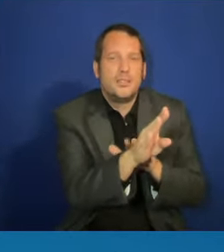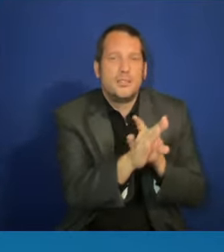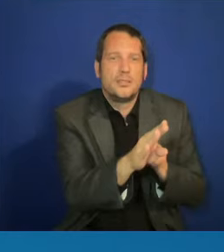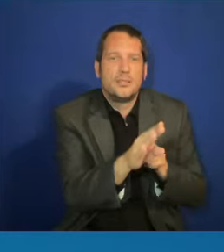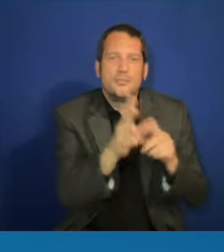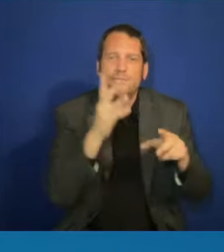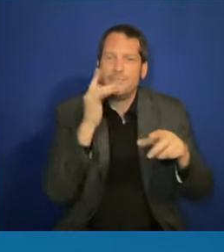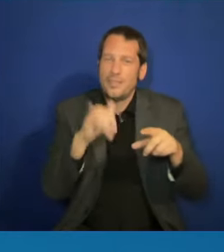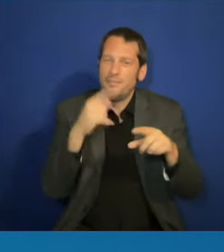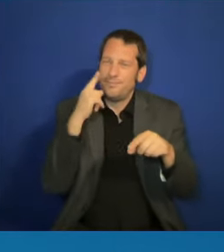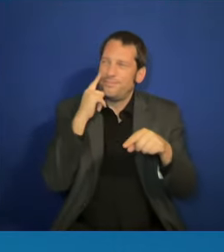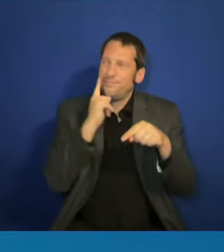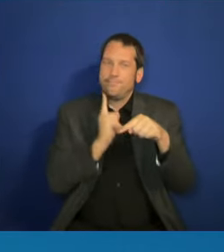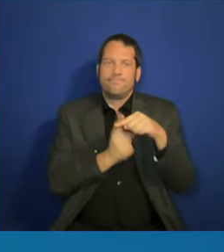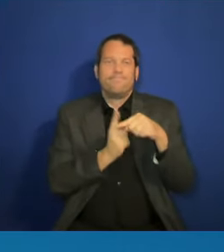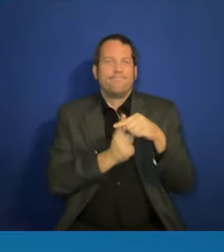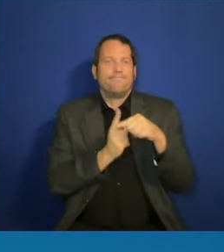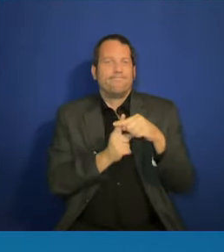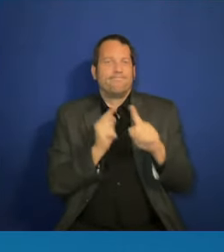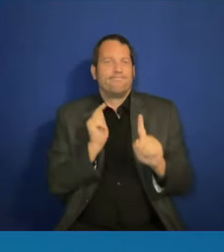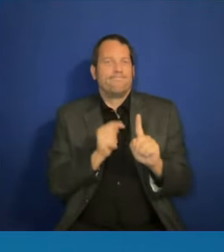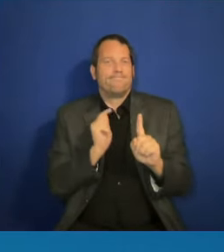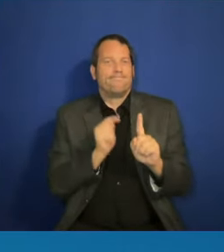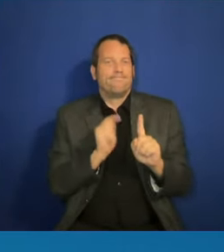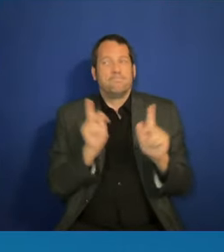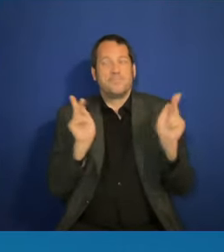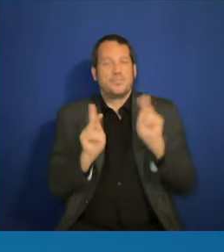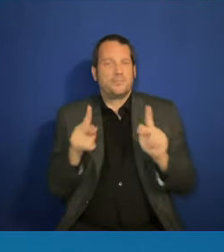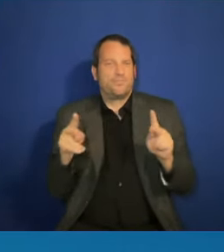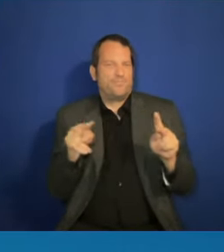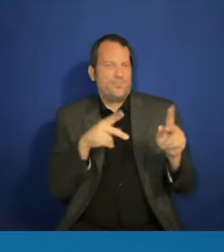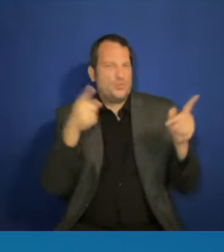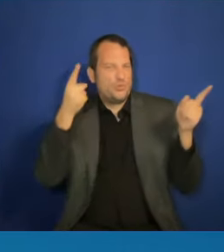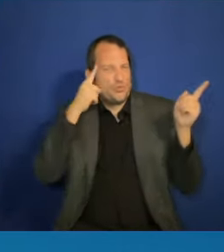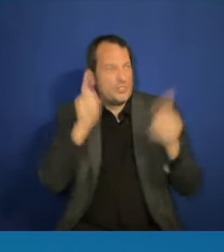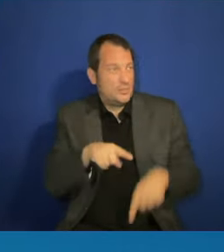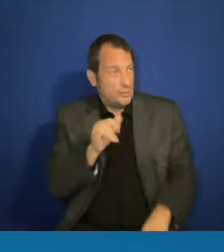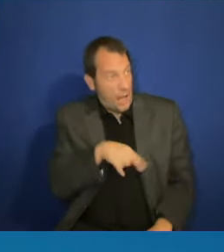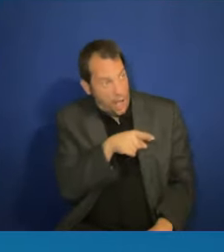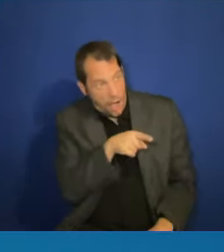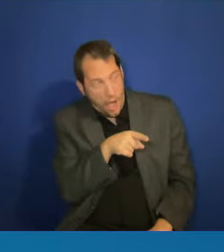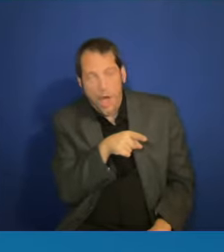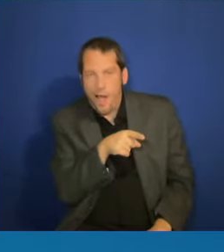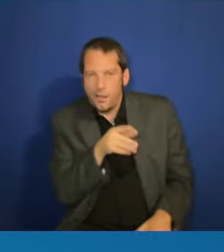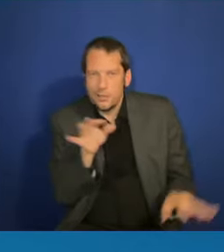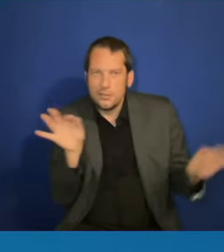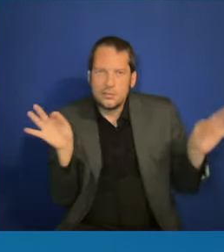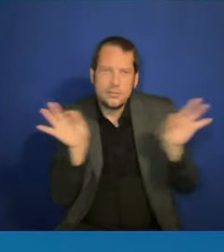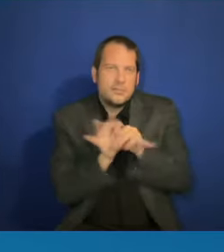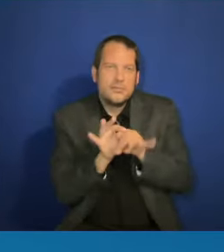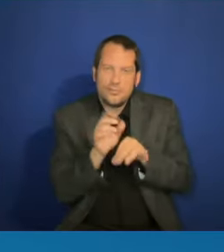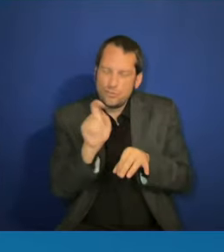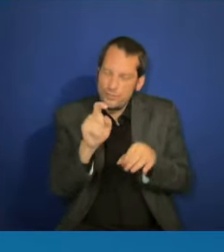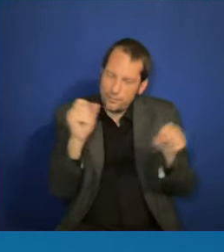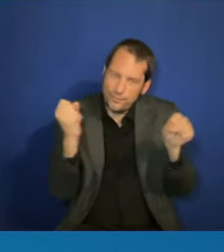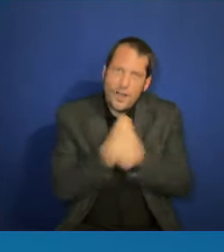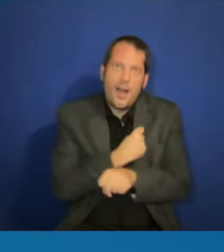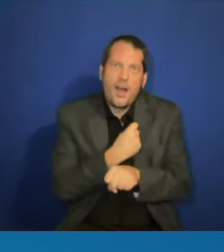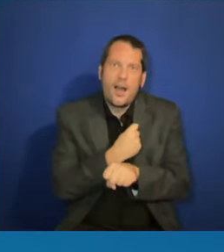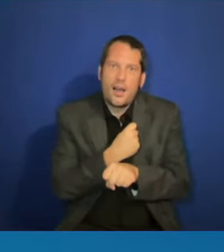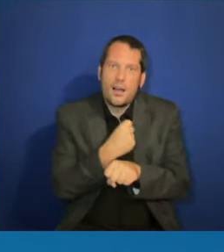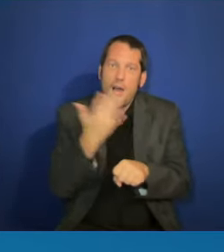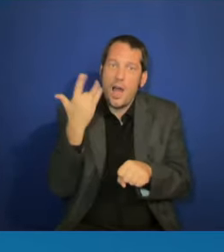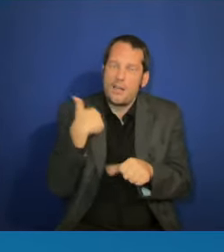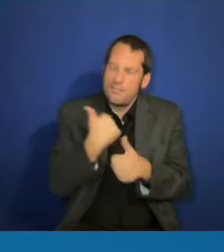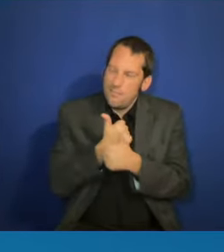because we love our country. We love our country. And it's worth fighting for. And I think